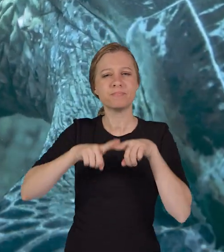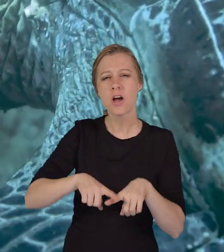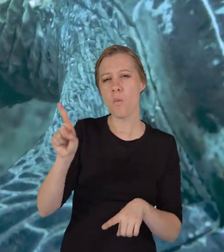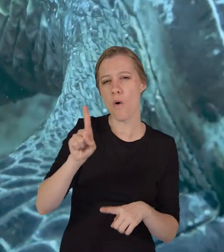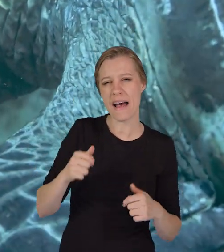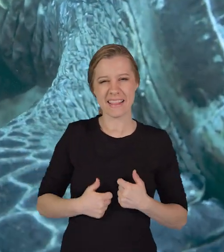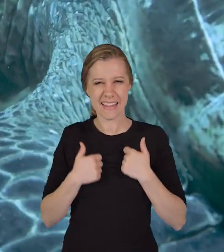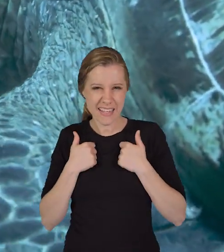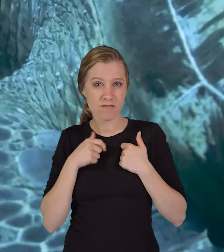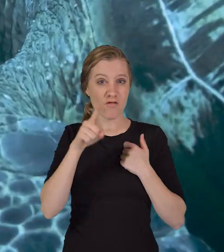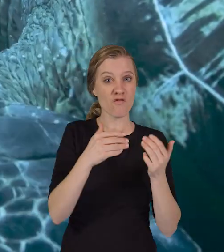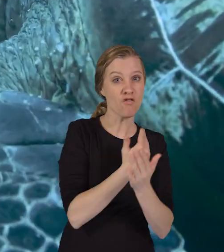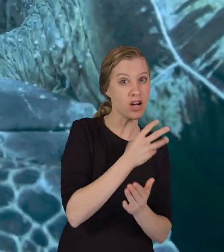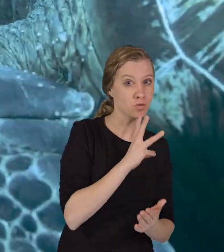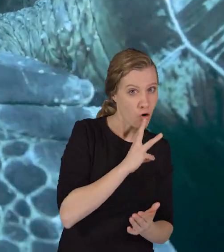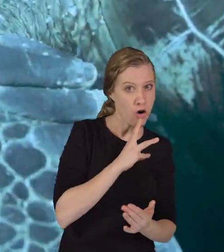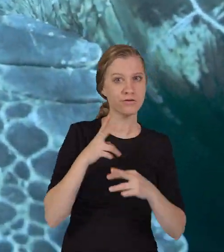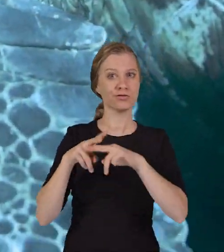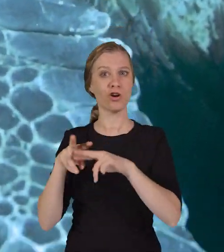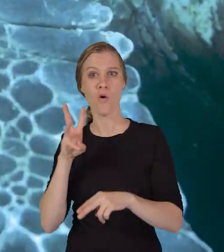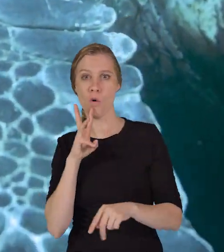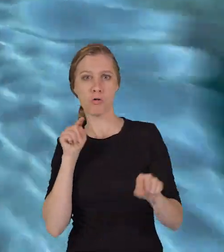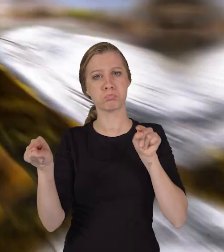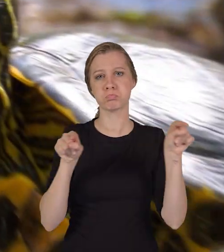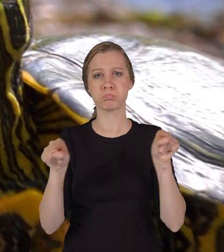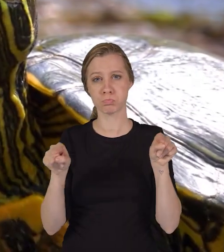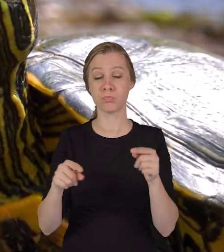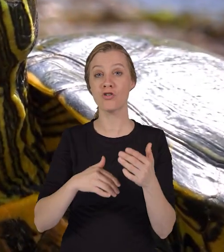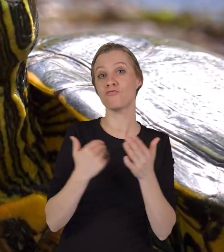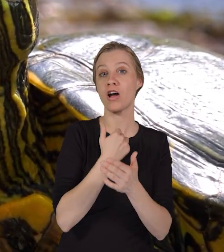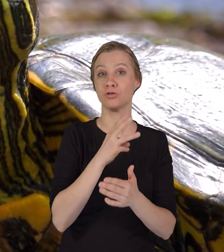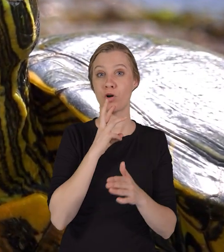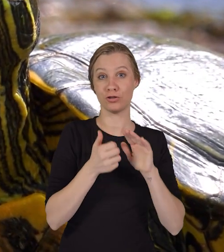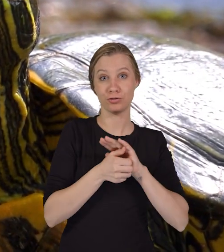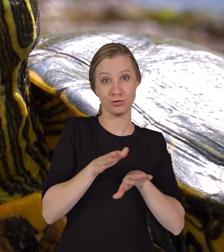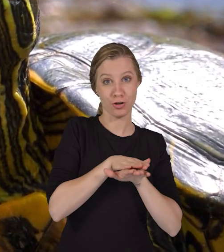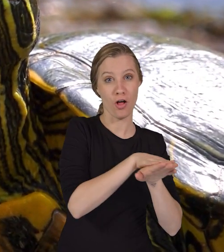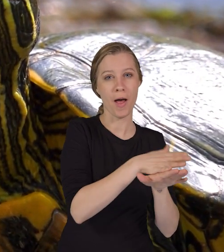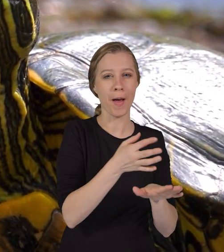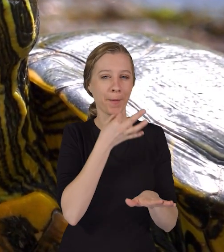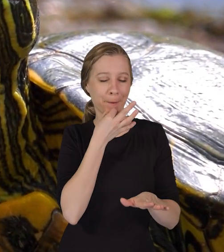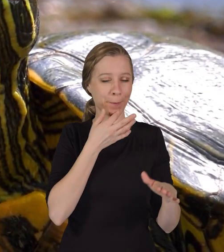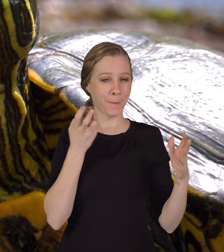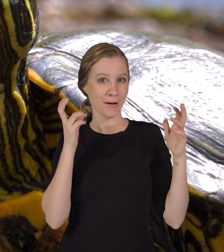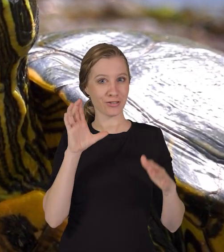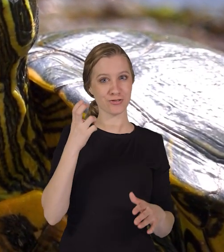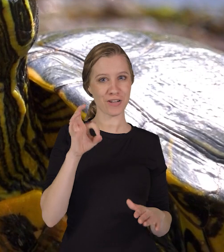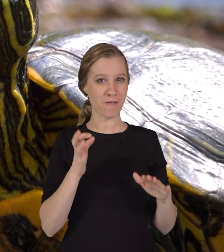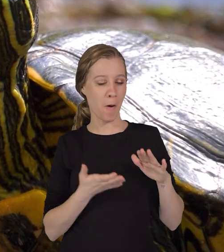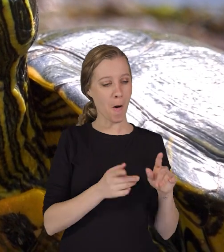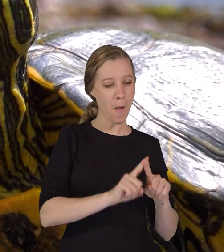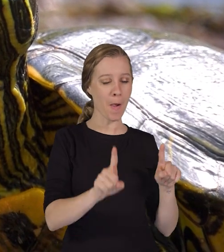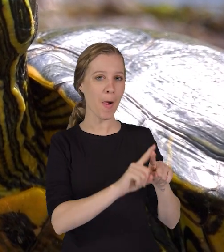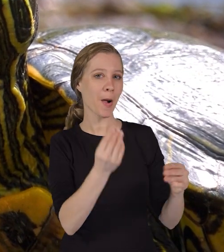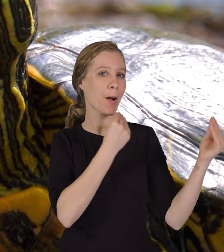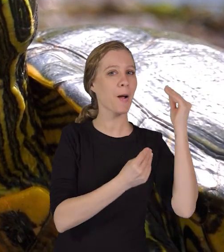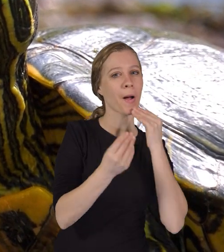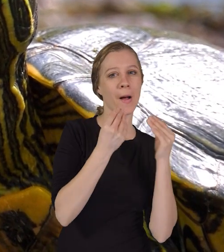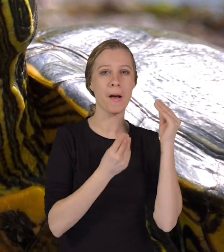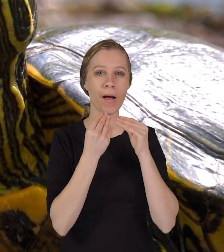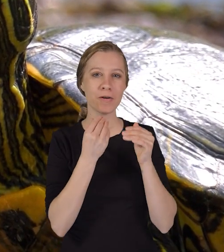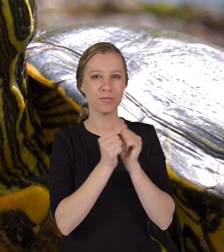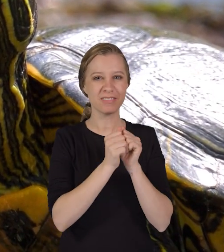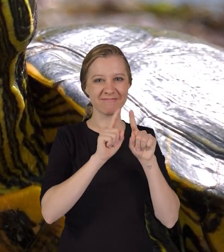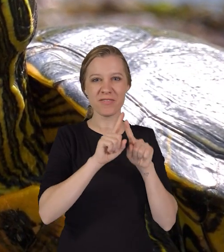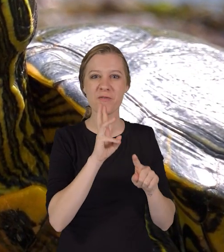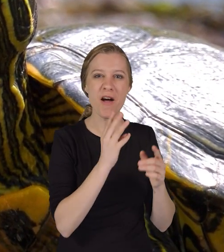depends on whether they live in freshwater or saltwater. Freshwater turtles are little chefs that create a menu filled with